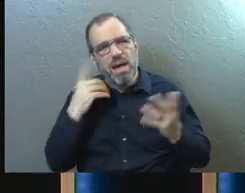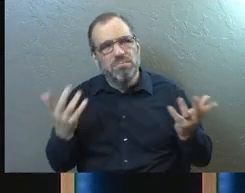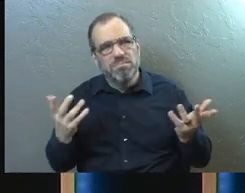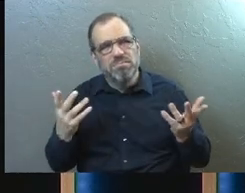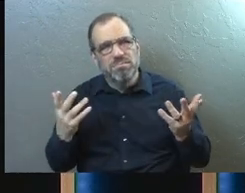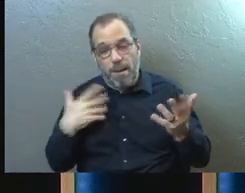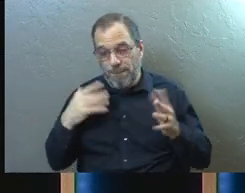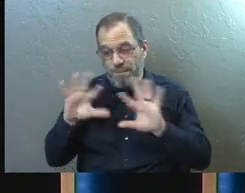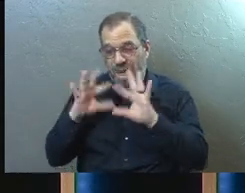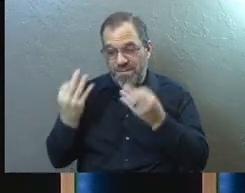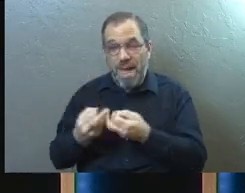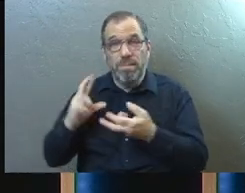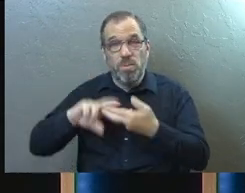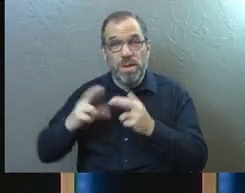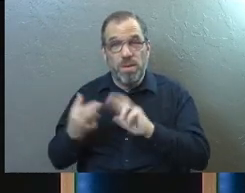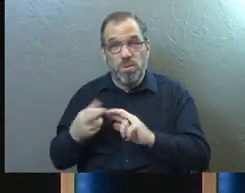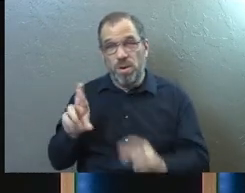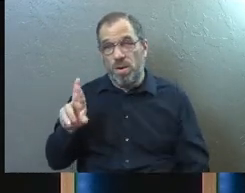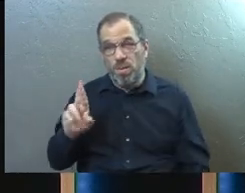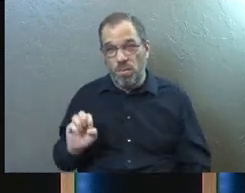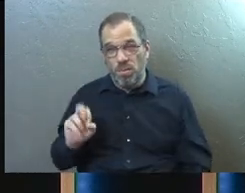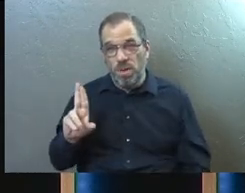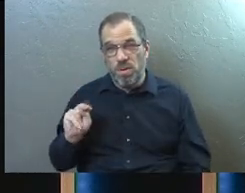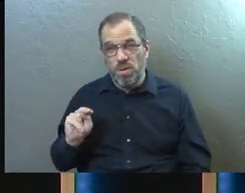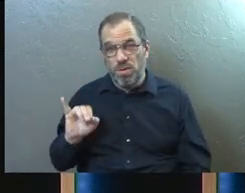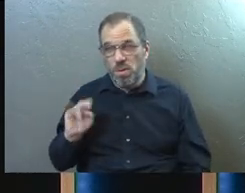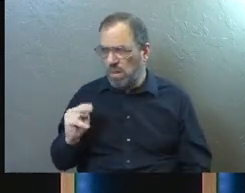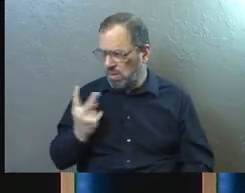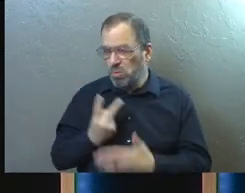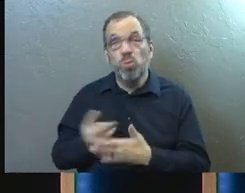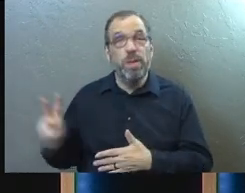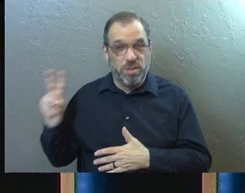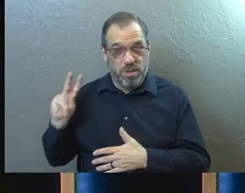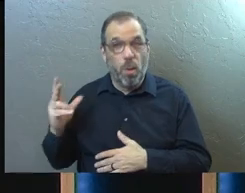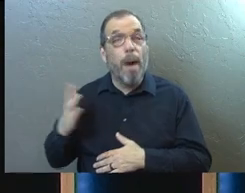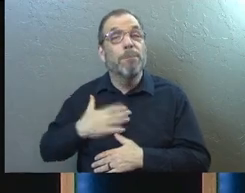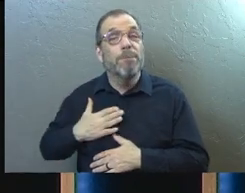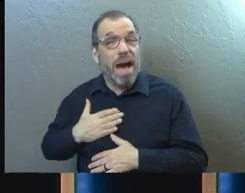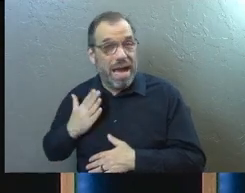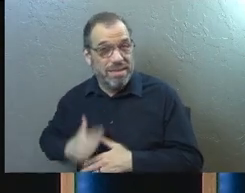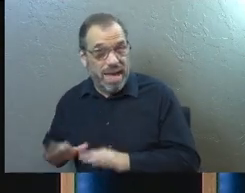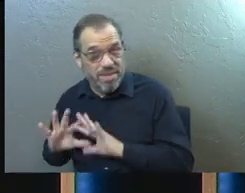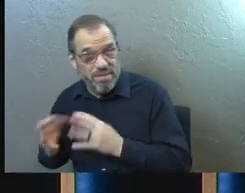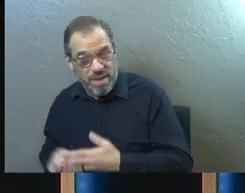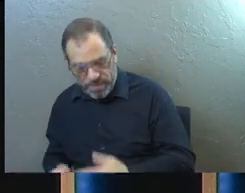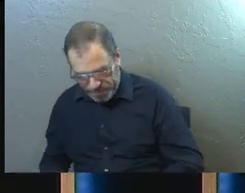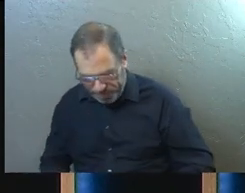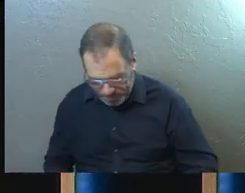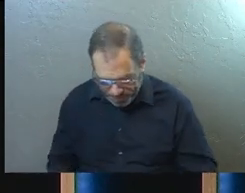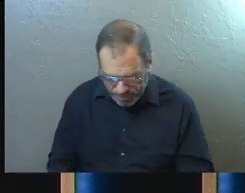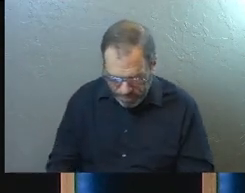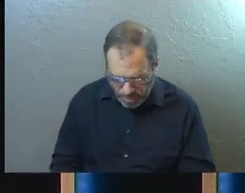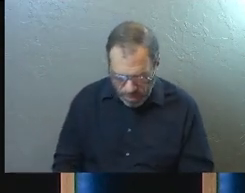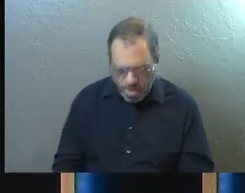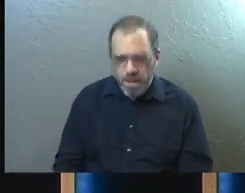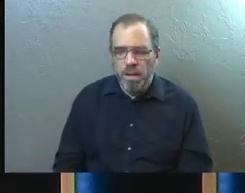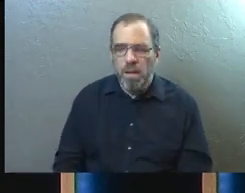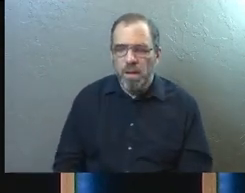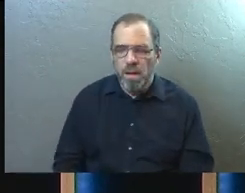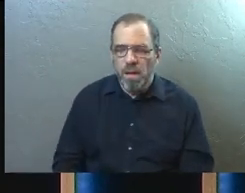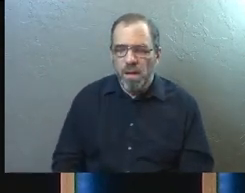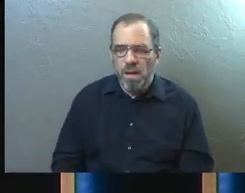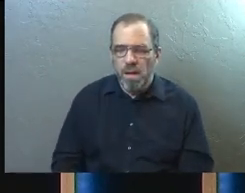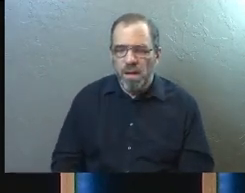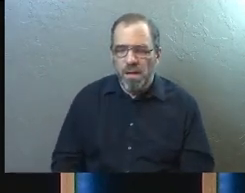it because I just had a family reunion with my side of the family just a couple weeks ago. And there are people in my